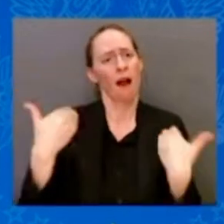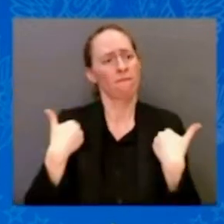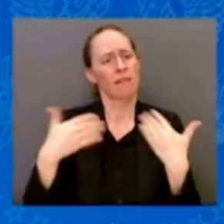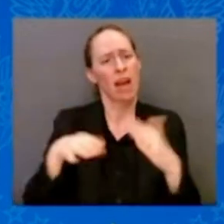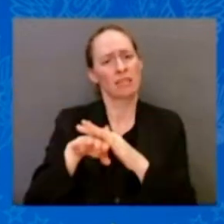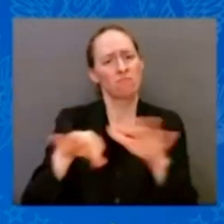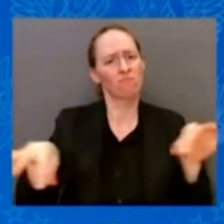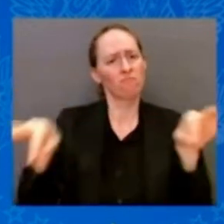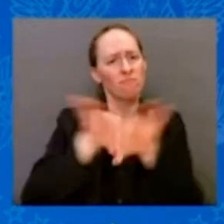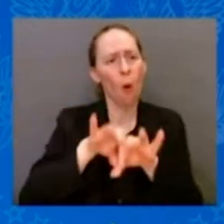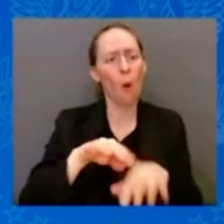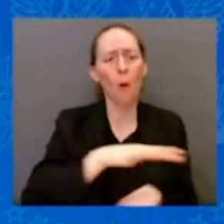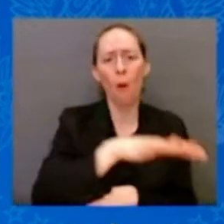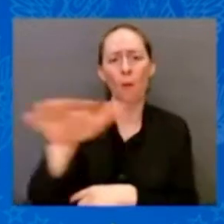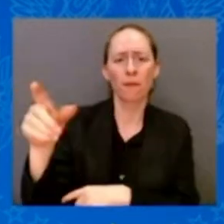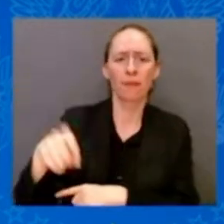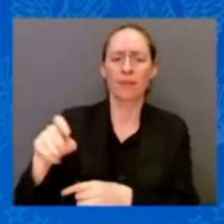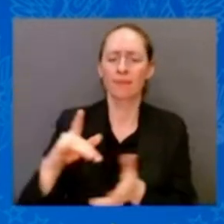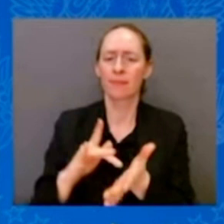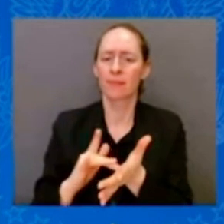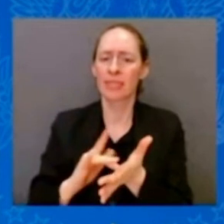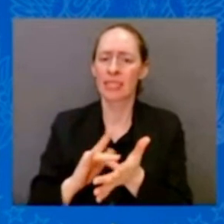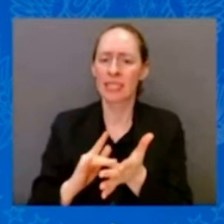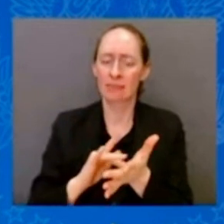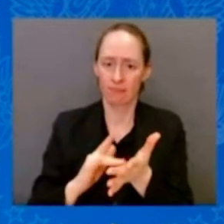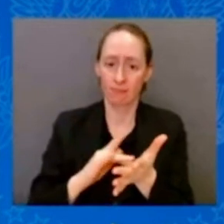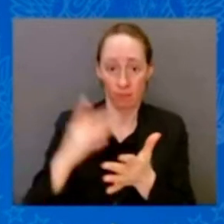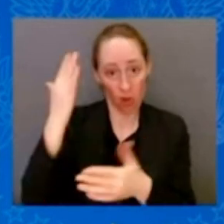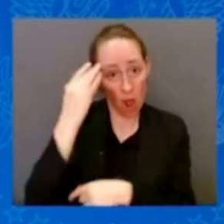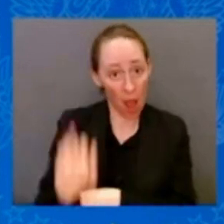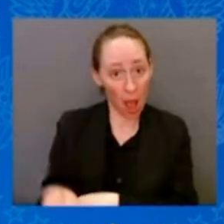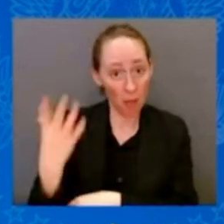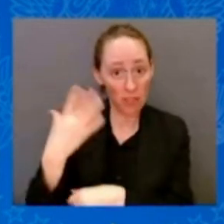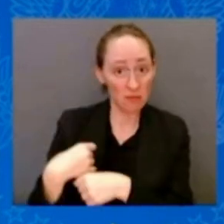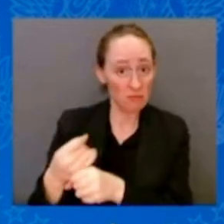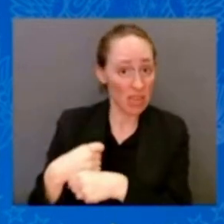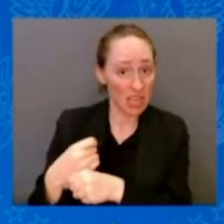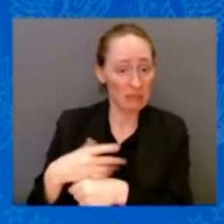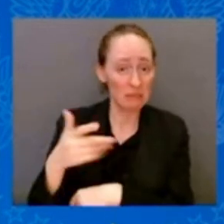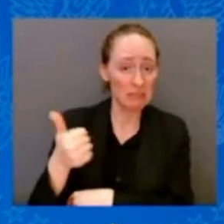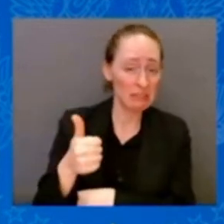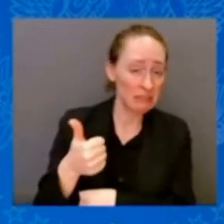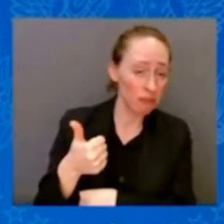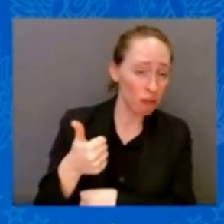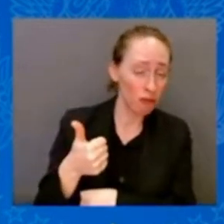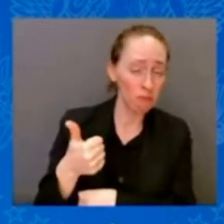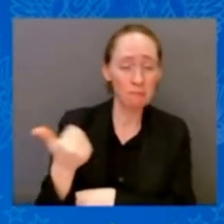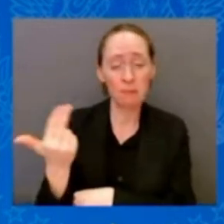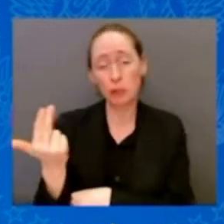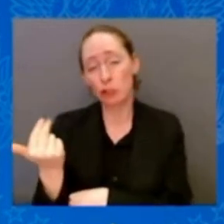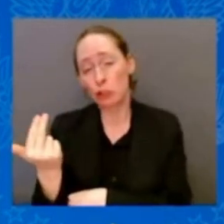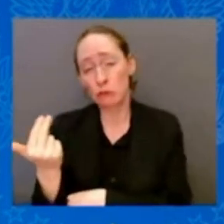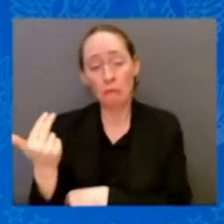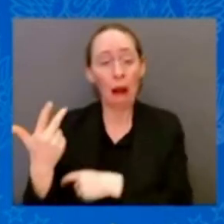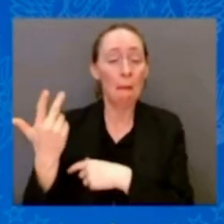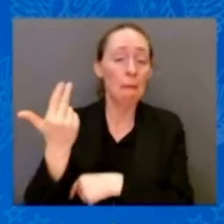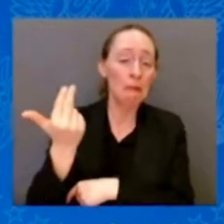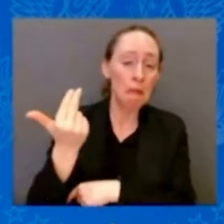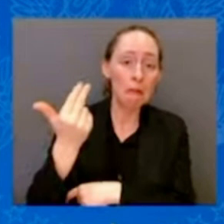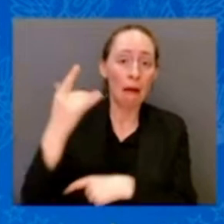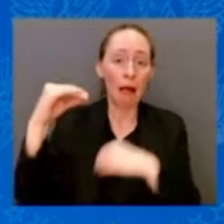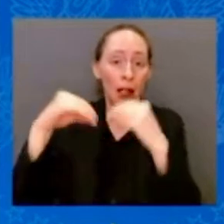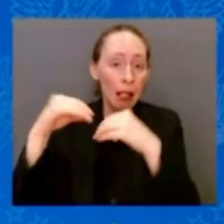to package it. Yet big farmers have been unfairly charging people hundreds of dollars more, making record profits, but not anymore.